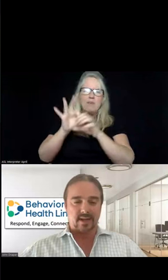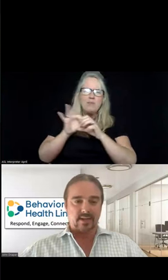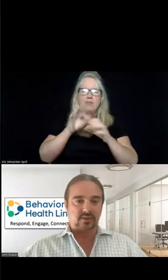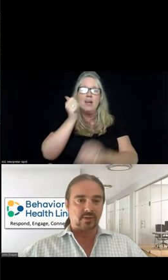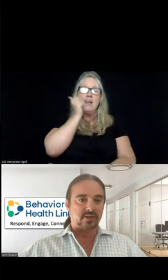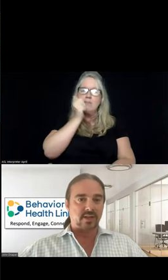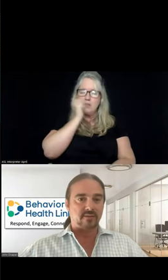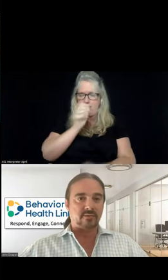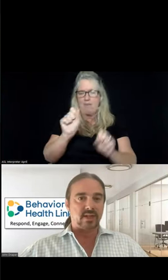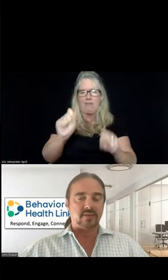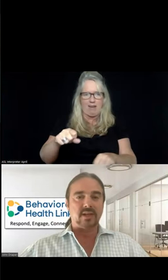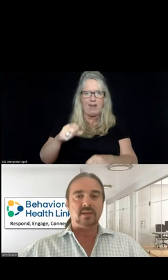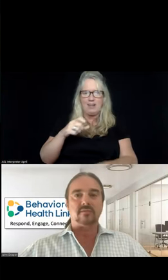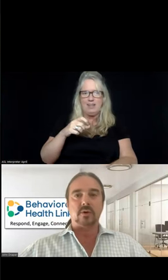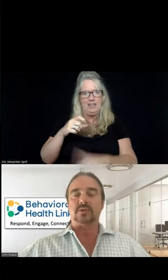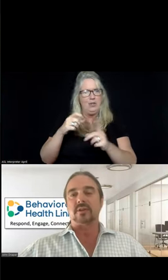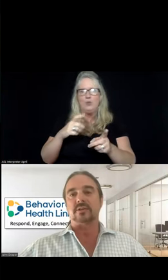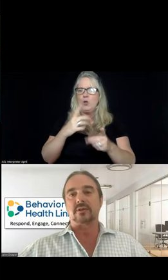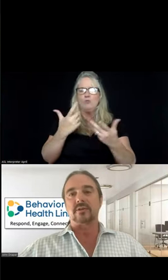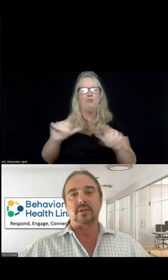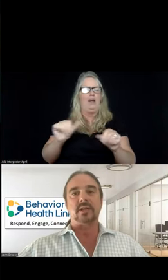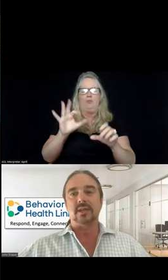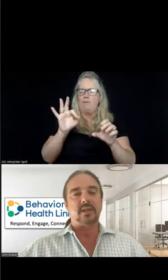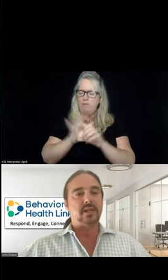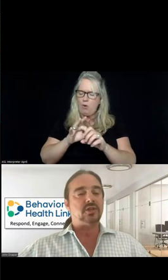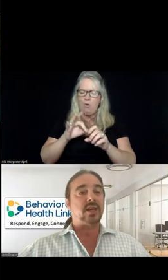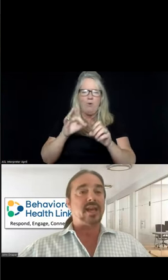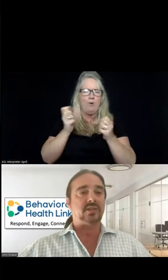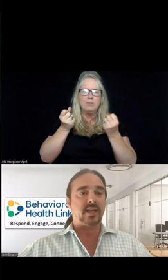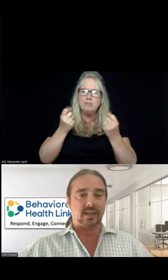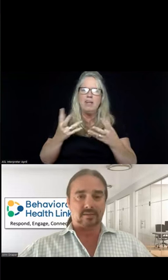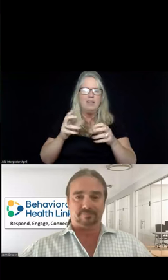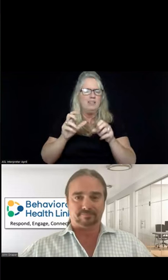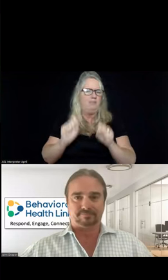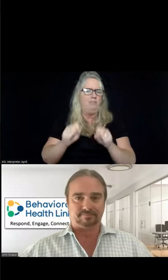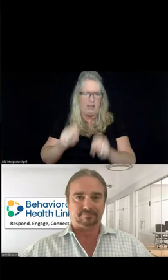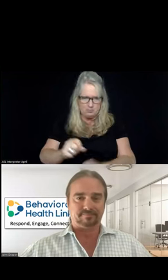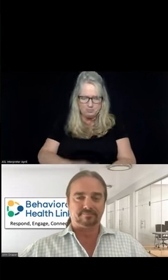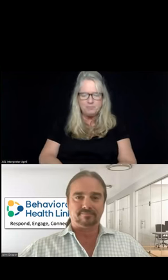day. So let's not leave any votes unturned or any chads hanging.